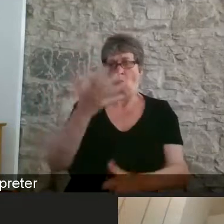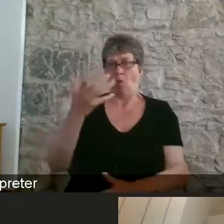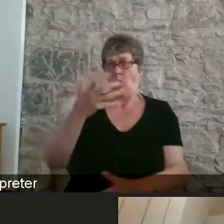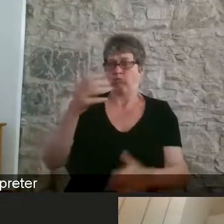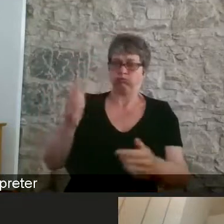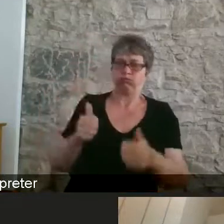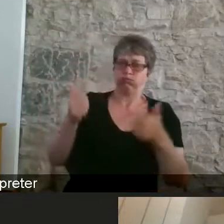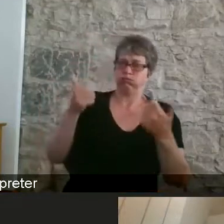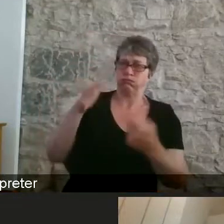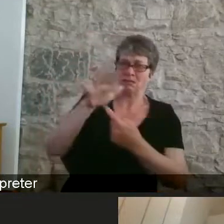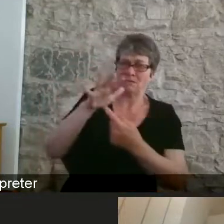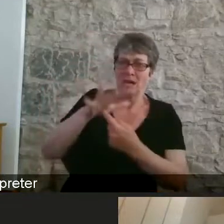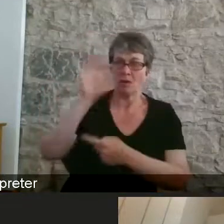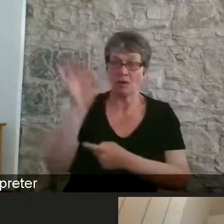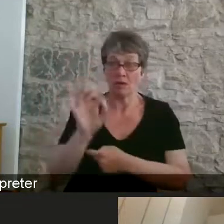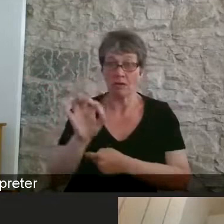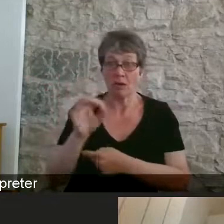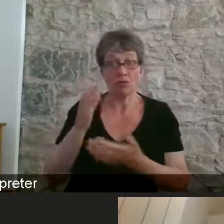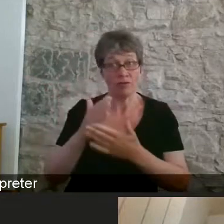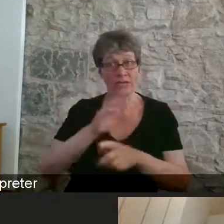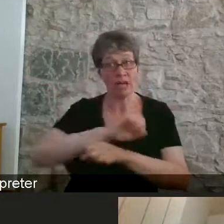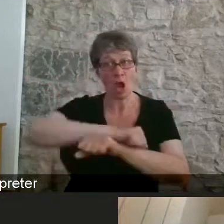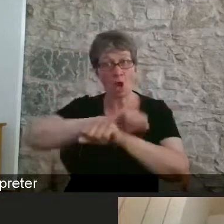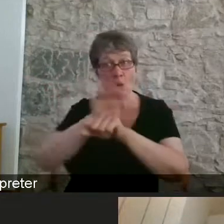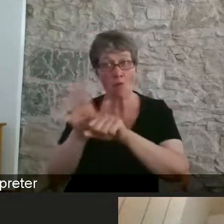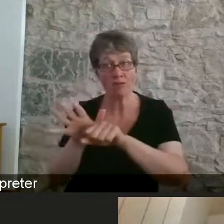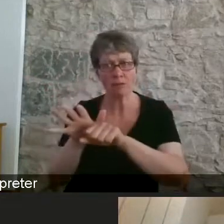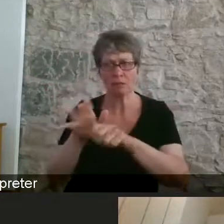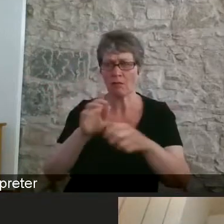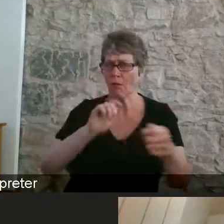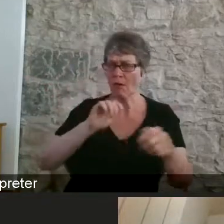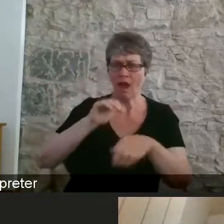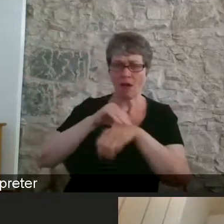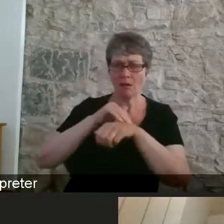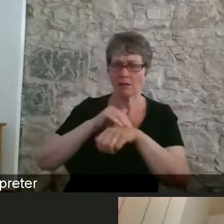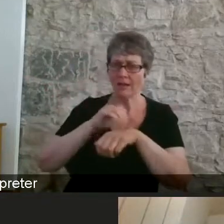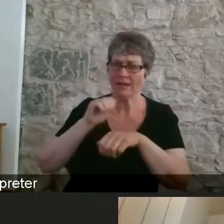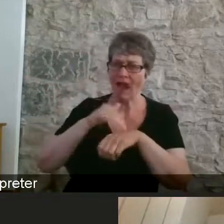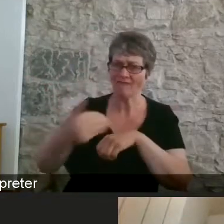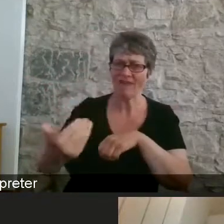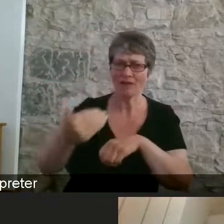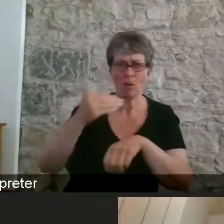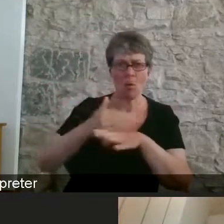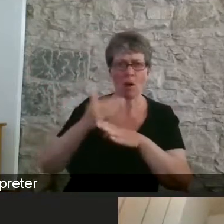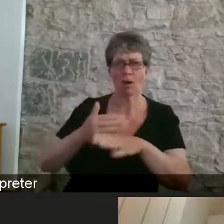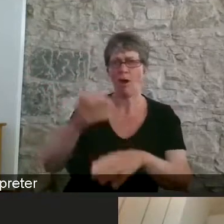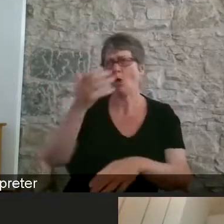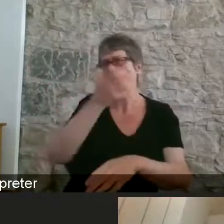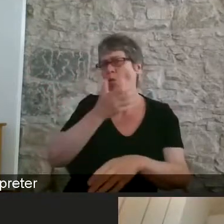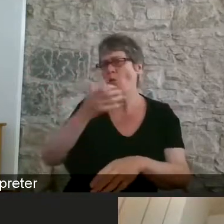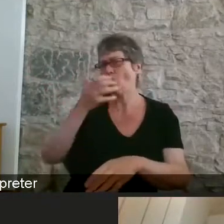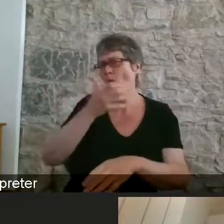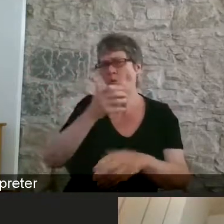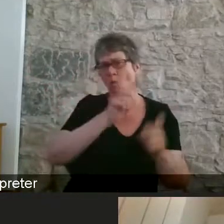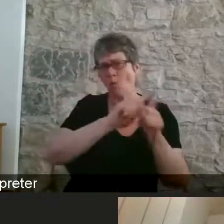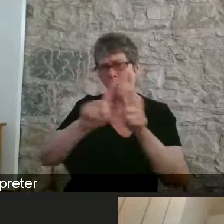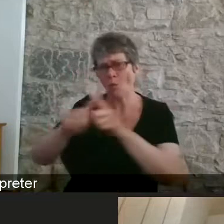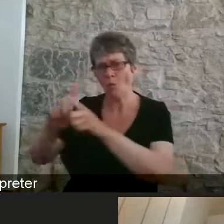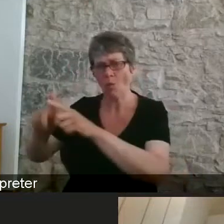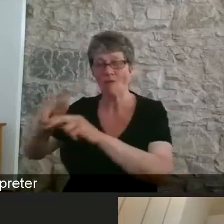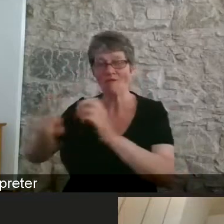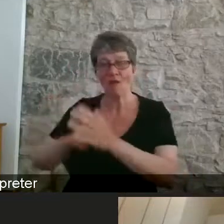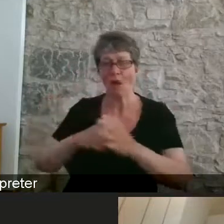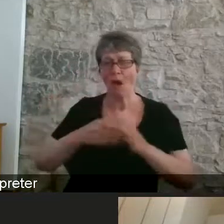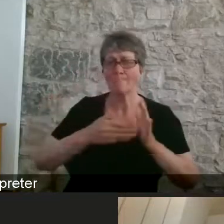what COVID has done has transformed work in many essential respects for millions of people. I mean, I